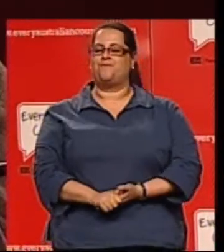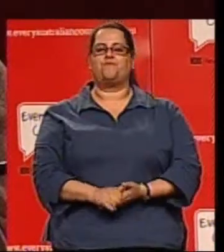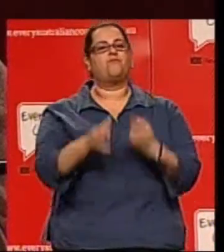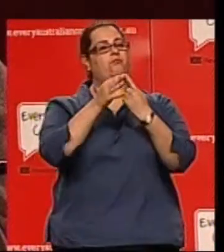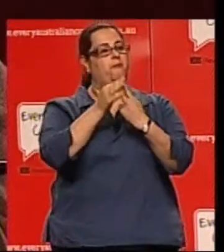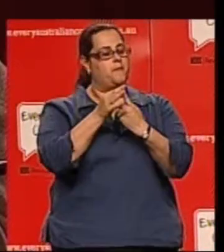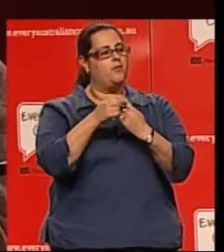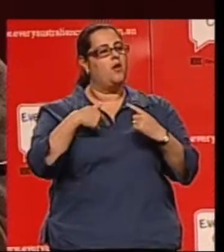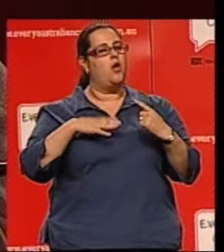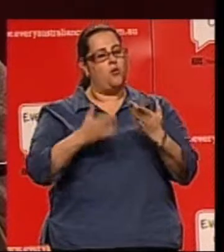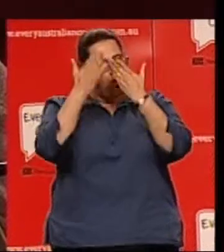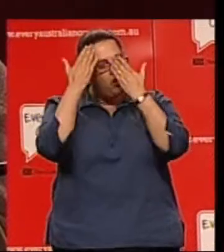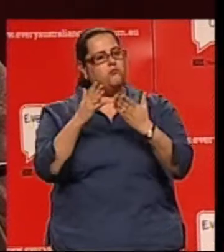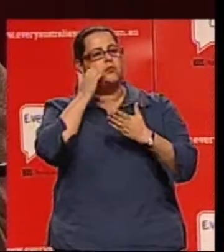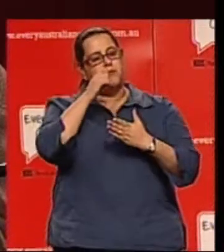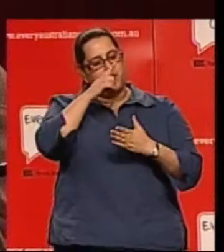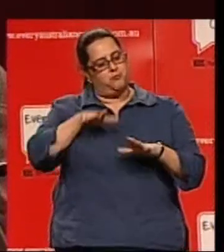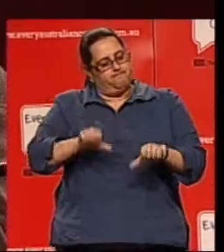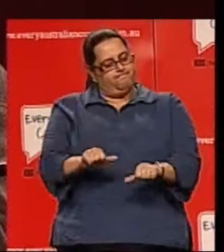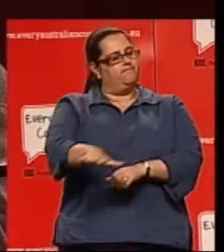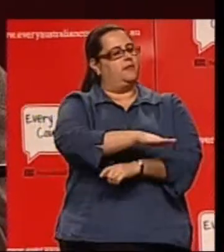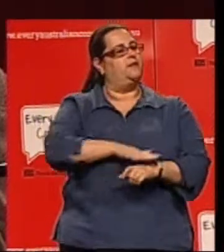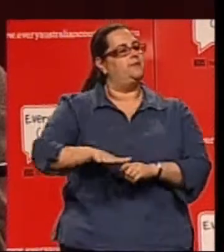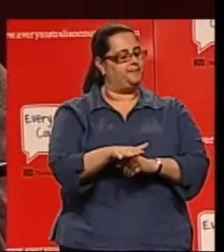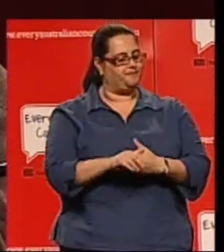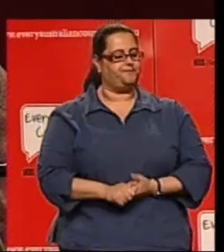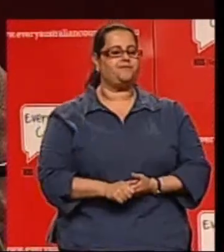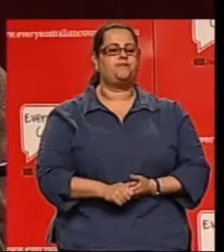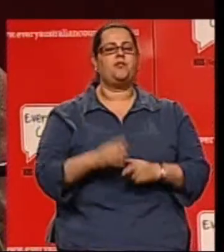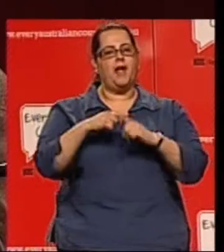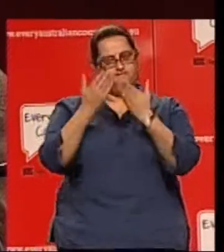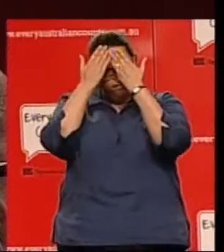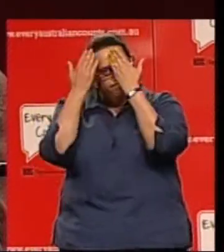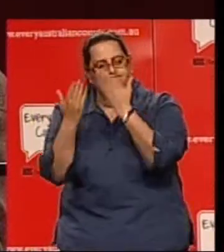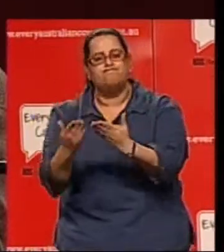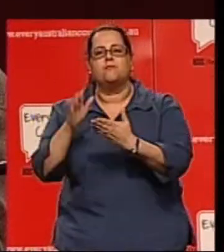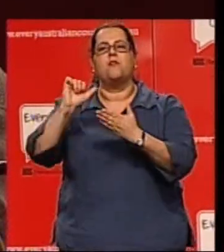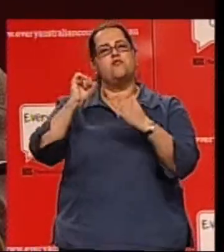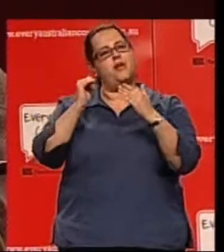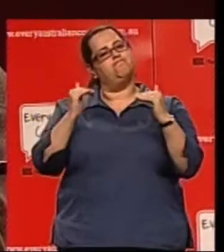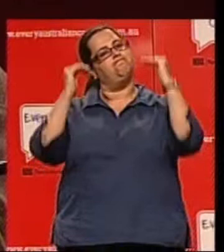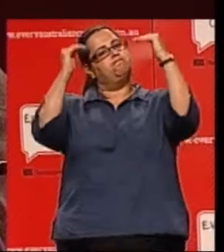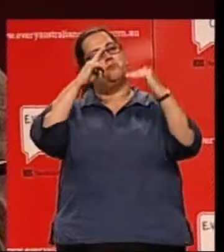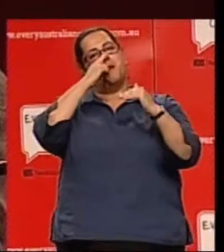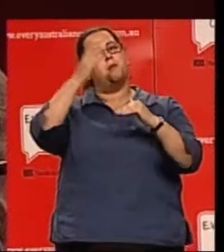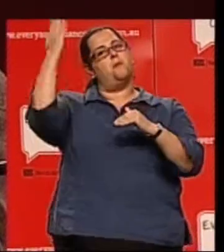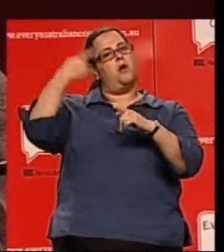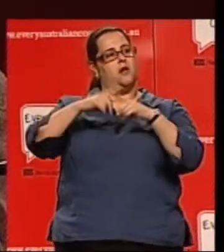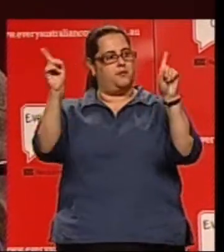Firstly I would like to acknowledge the traditional owners of the land we are meeting on today, and to pay my respect to their elders past and present.